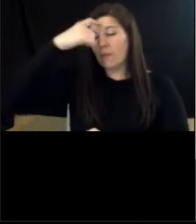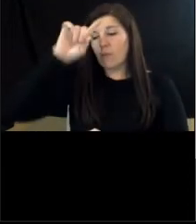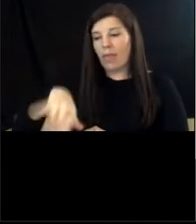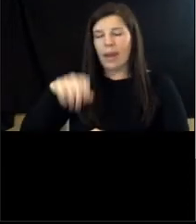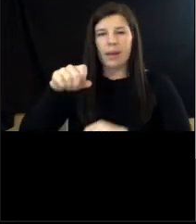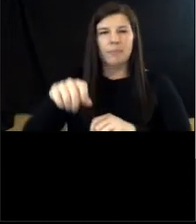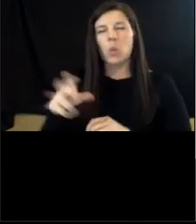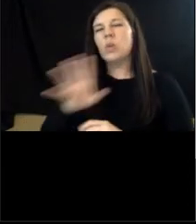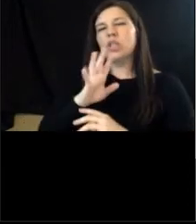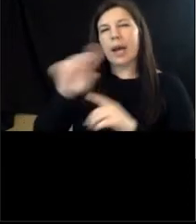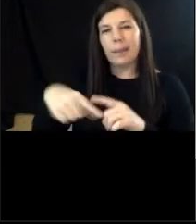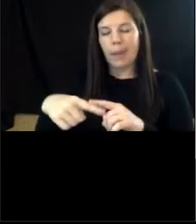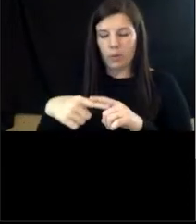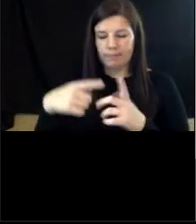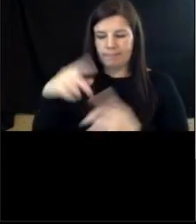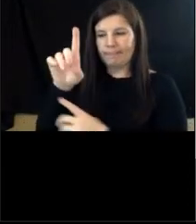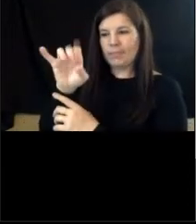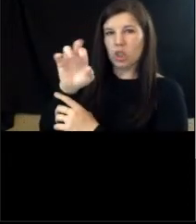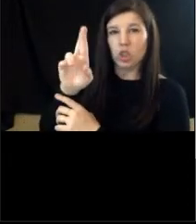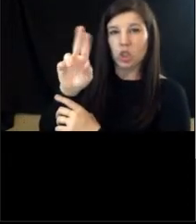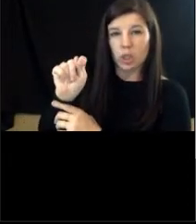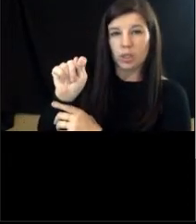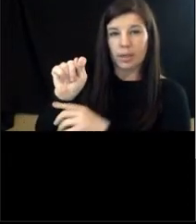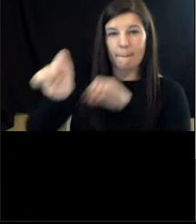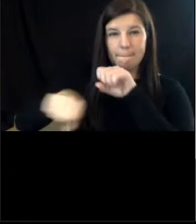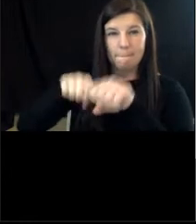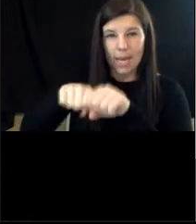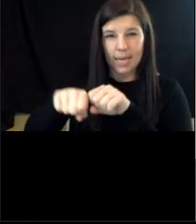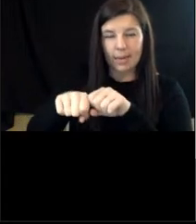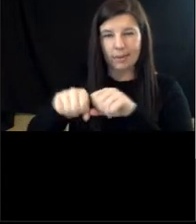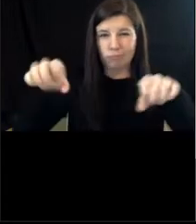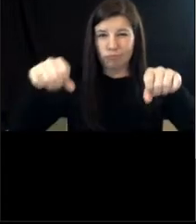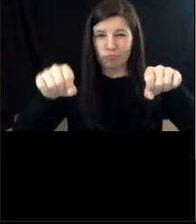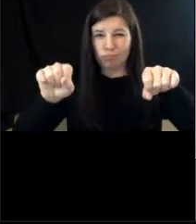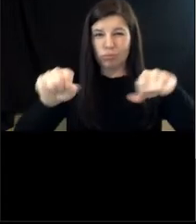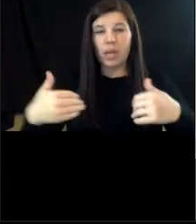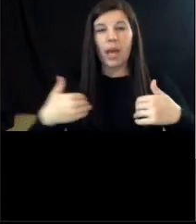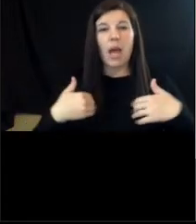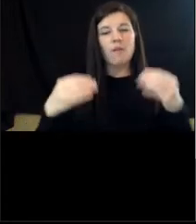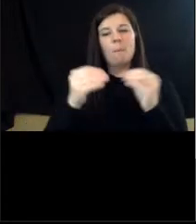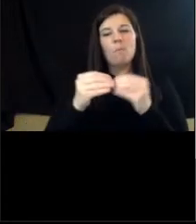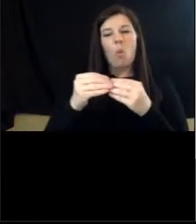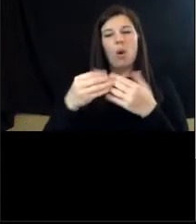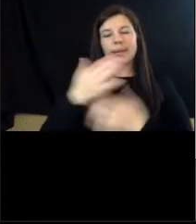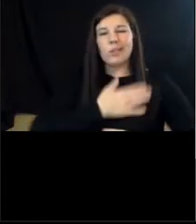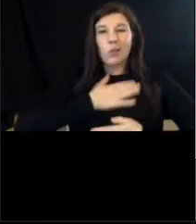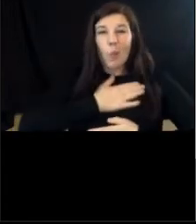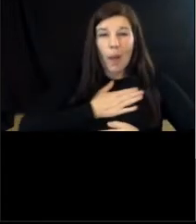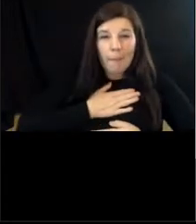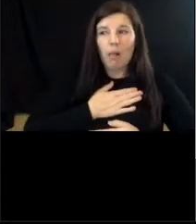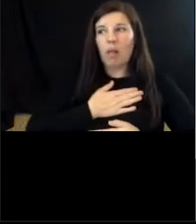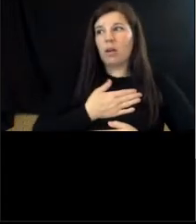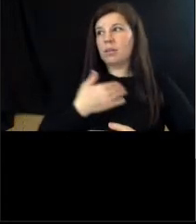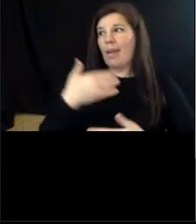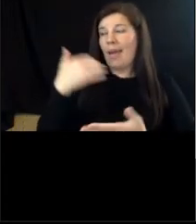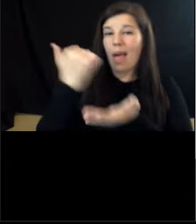off the street and give them a constructive place to play with their toy. That's all I